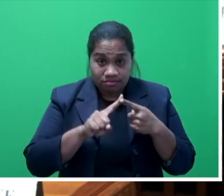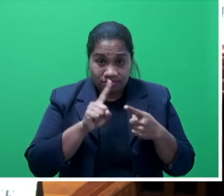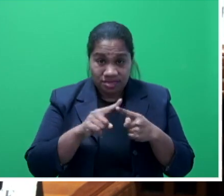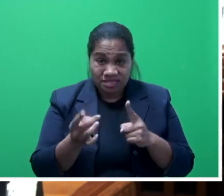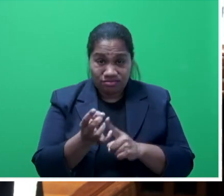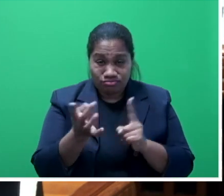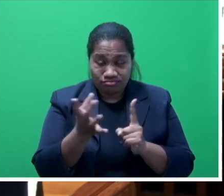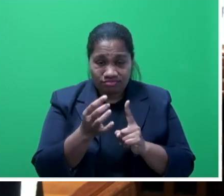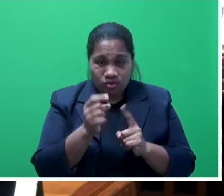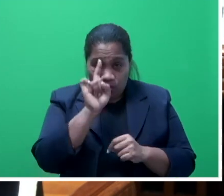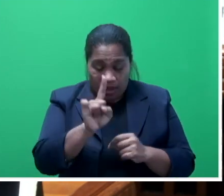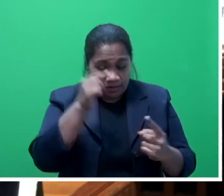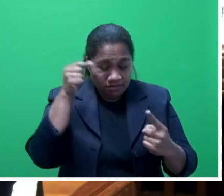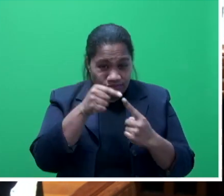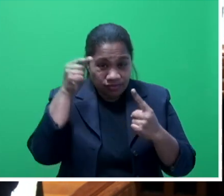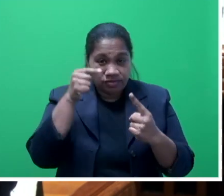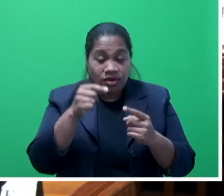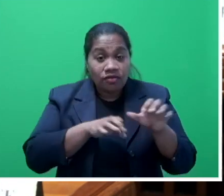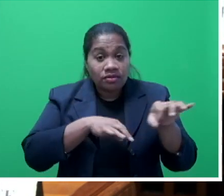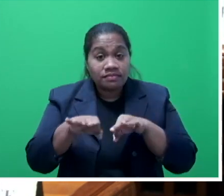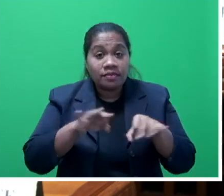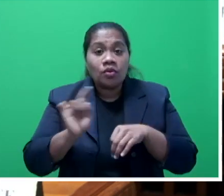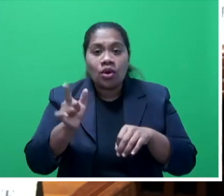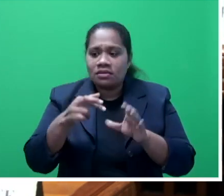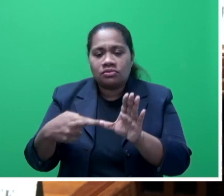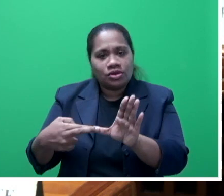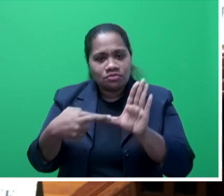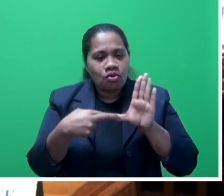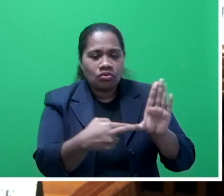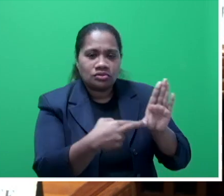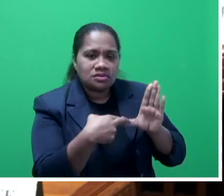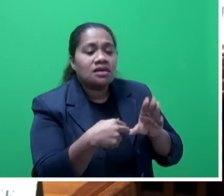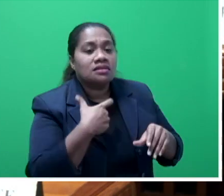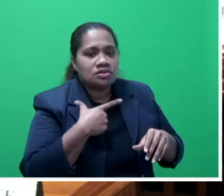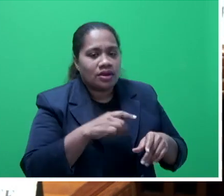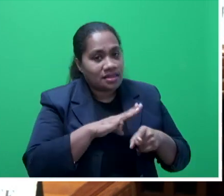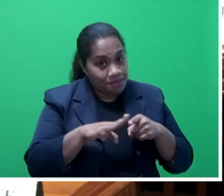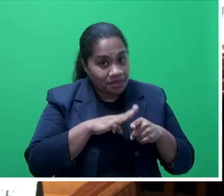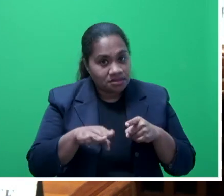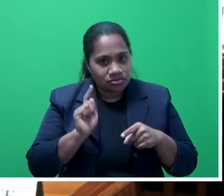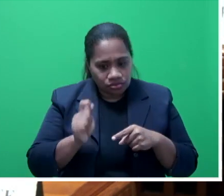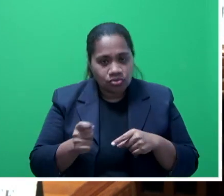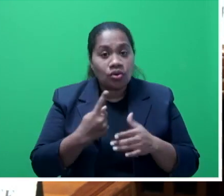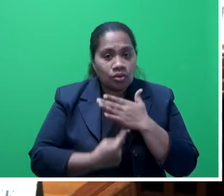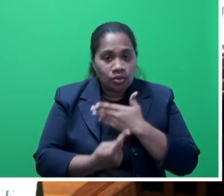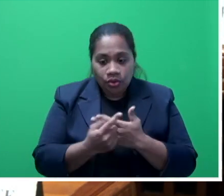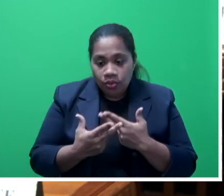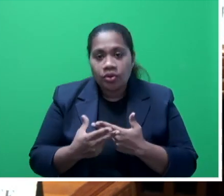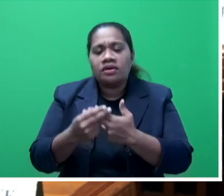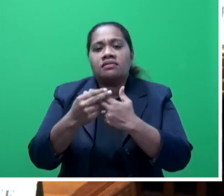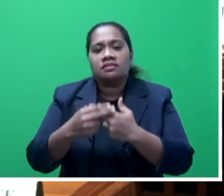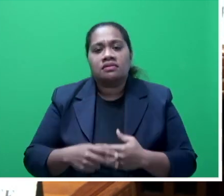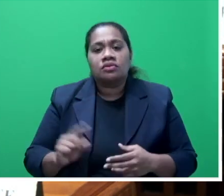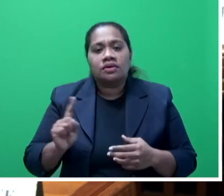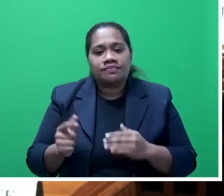plan is proportionate response. And that is why the messaging as well goes together with the level of